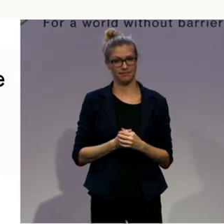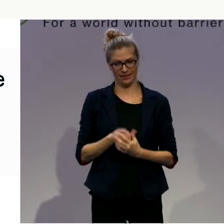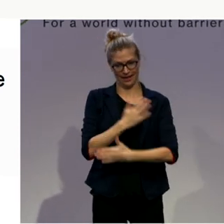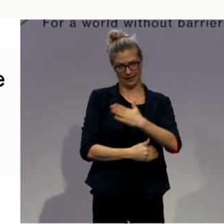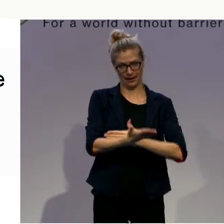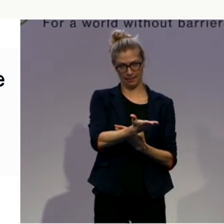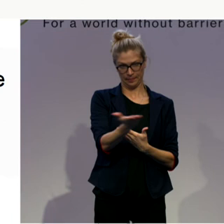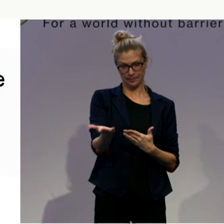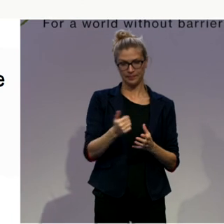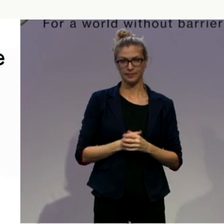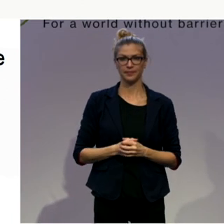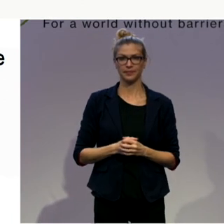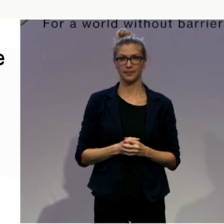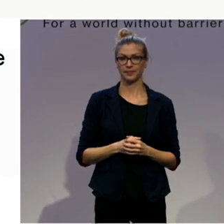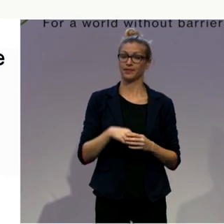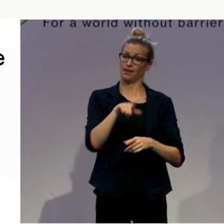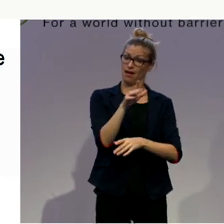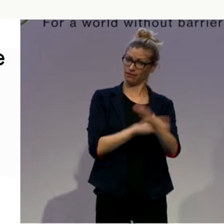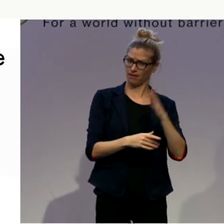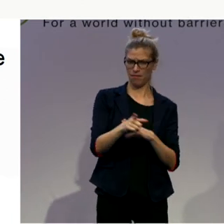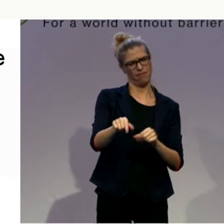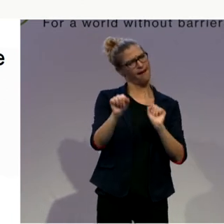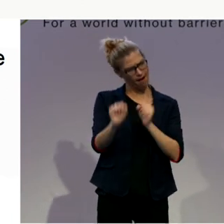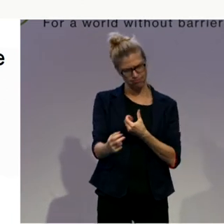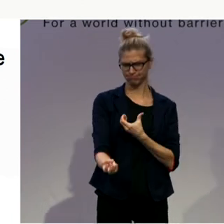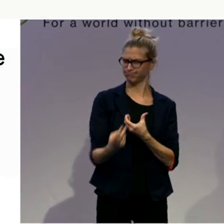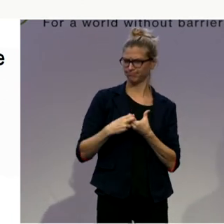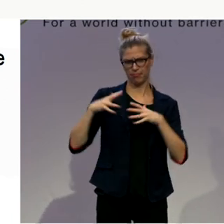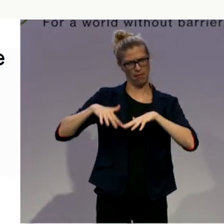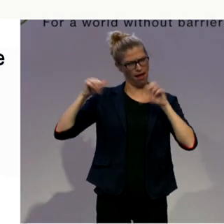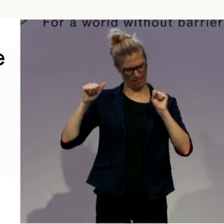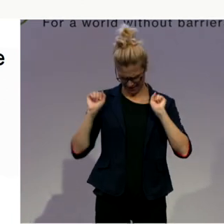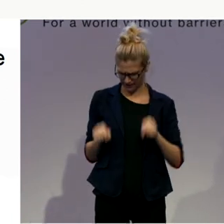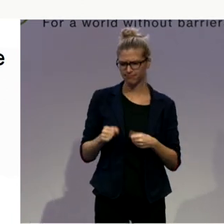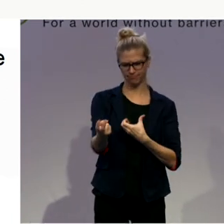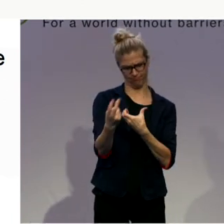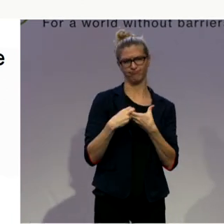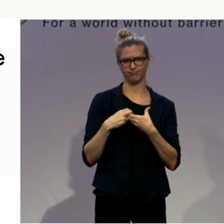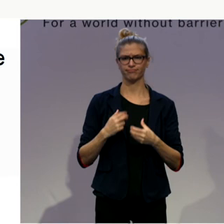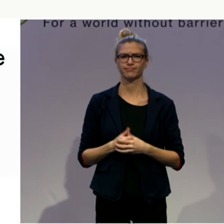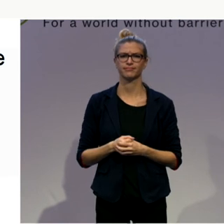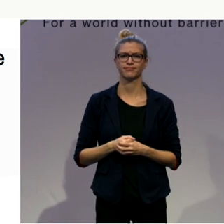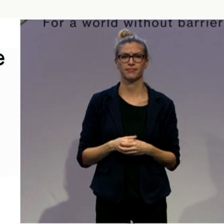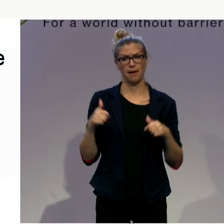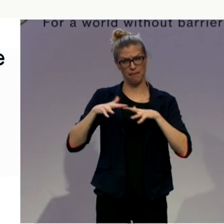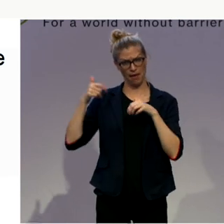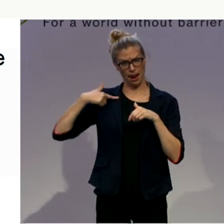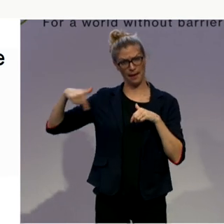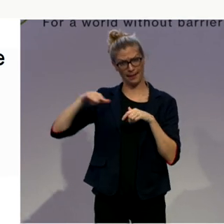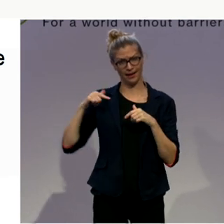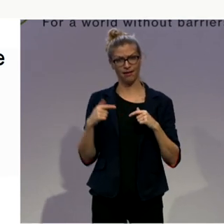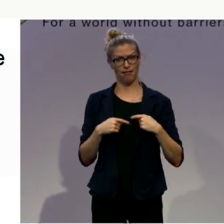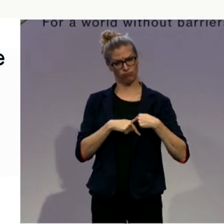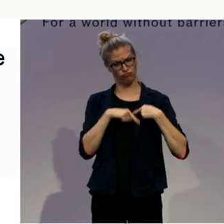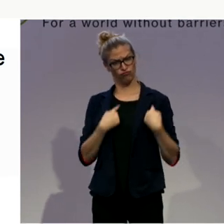participate in the political process? Parliament is the heart of our democracy.